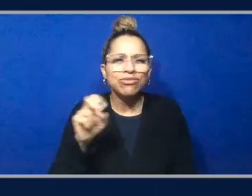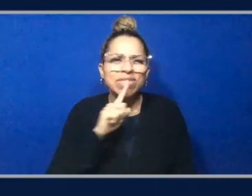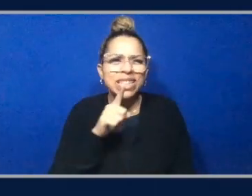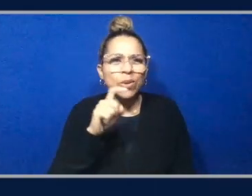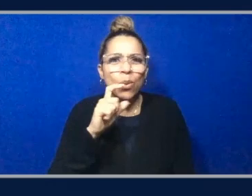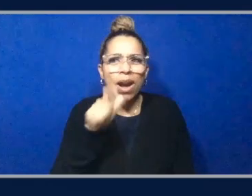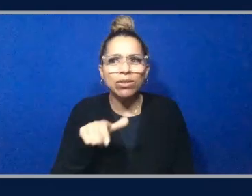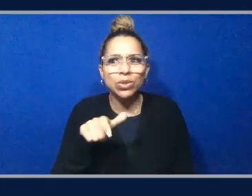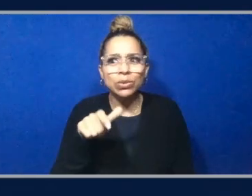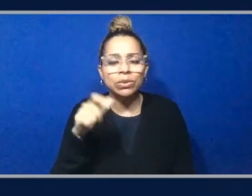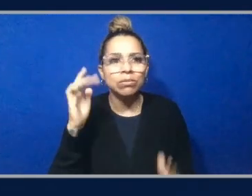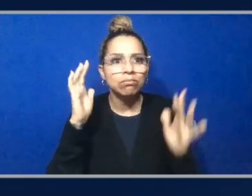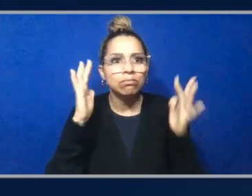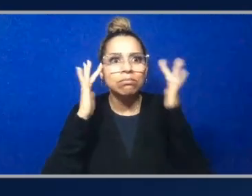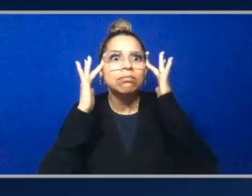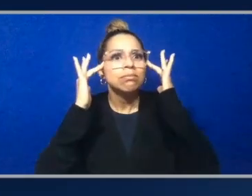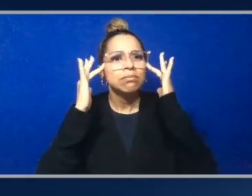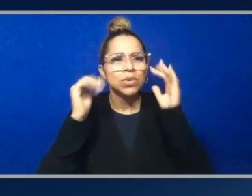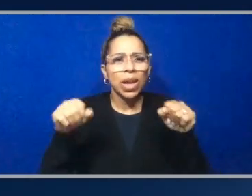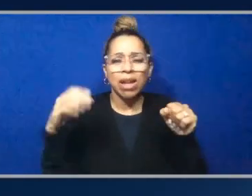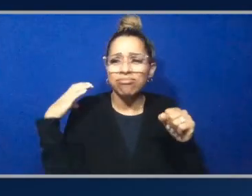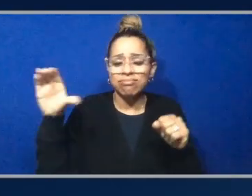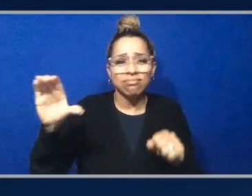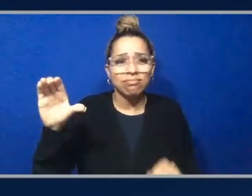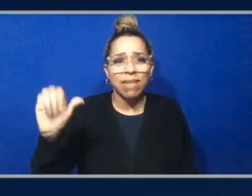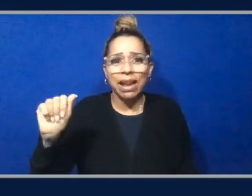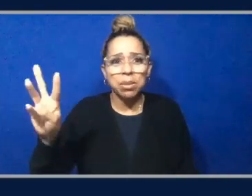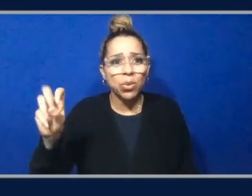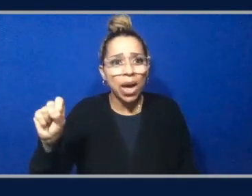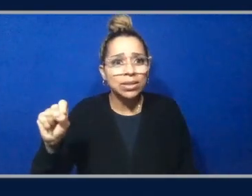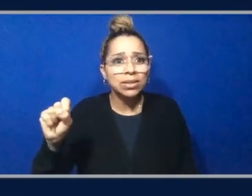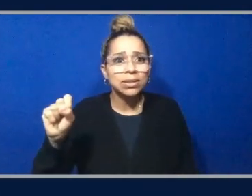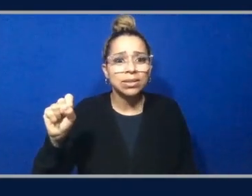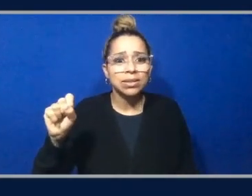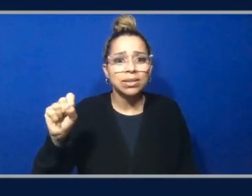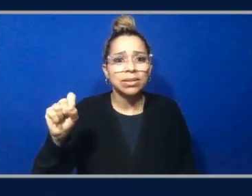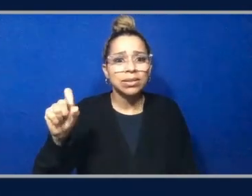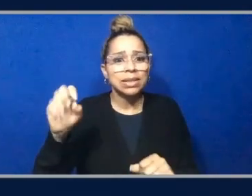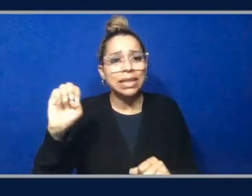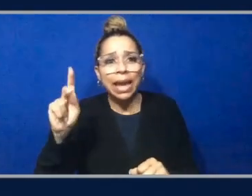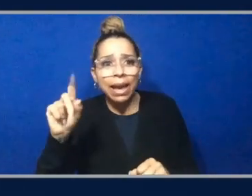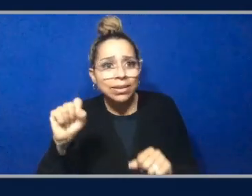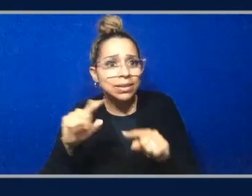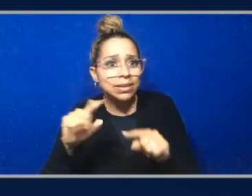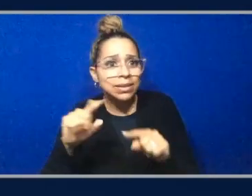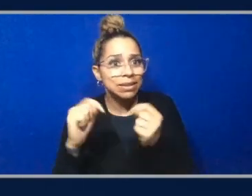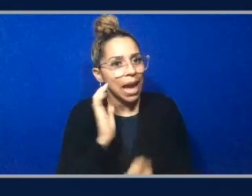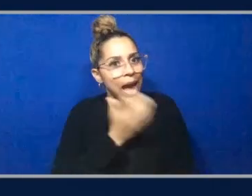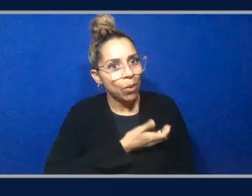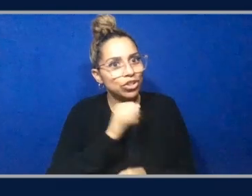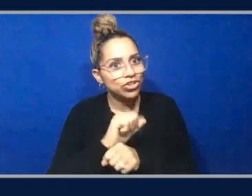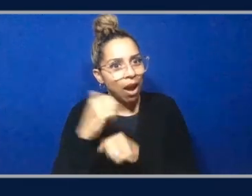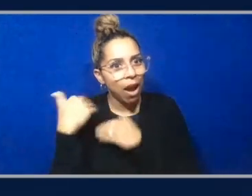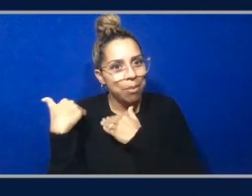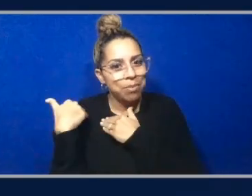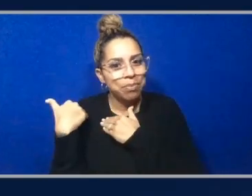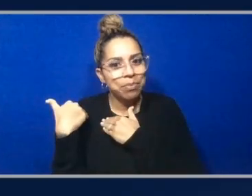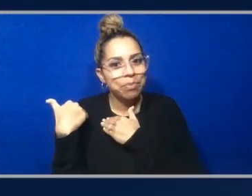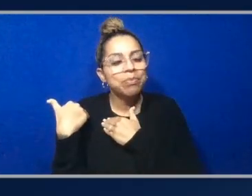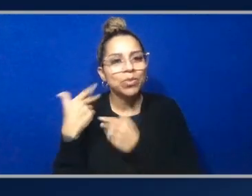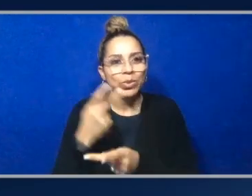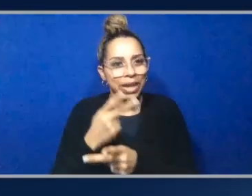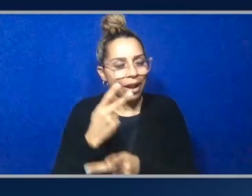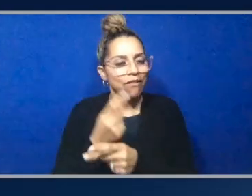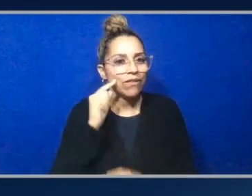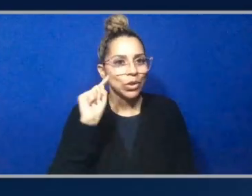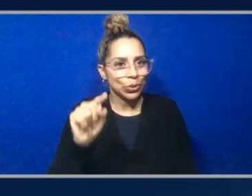delegate this to AWS, to the EKS team. And that's fundamentally our job of with EKS auto mode is to take care of that for you. Well,